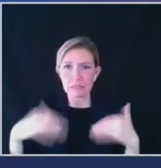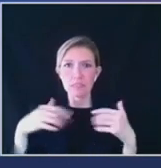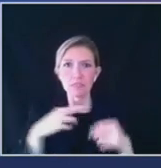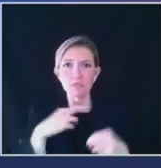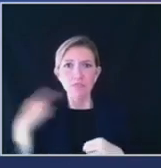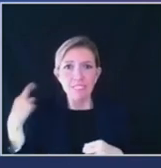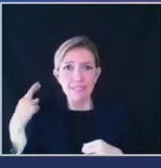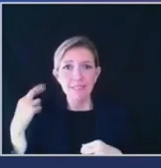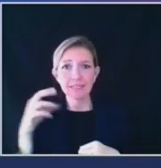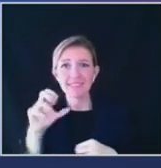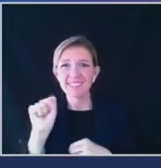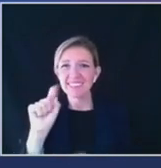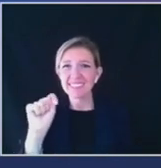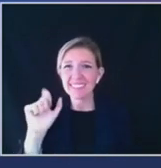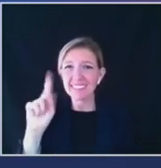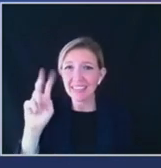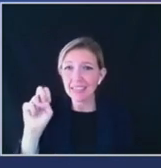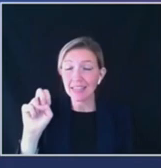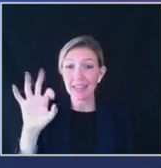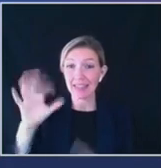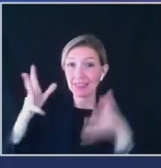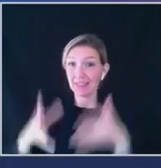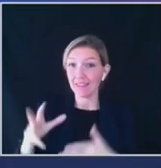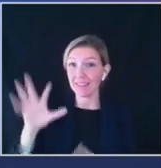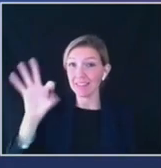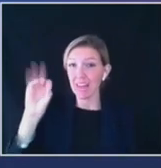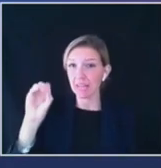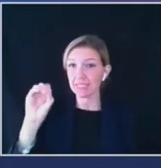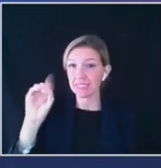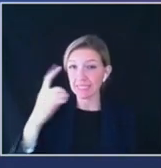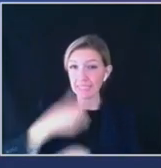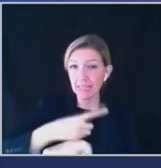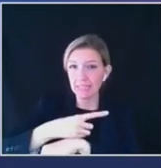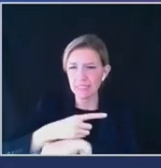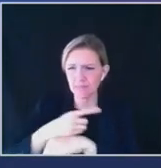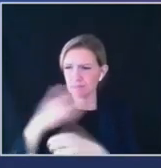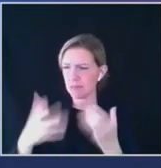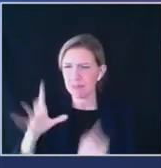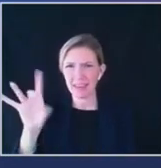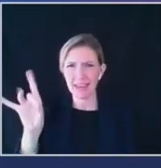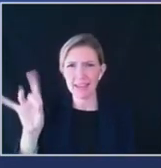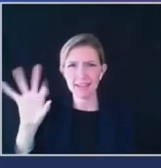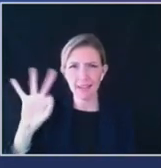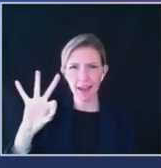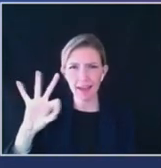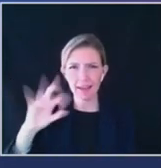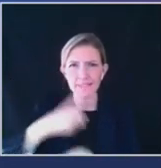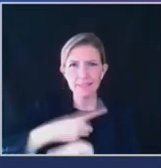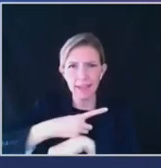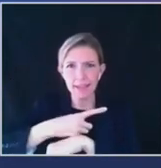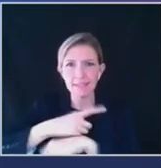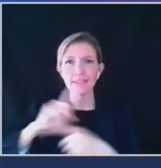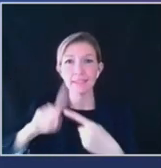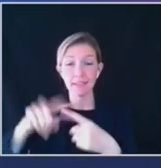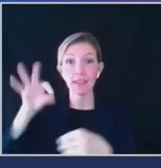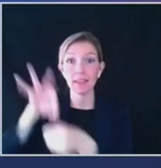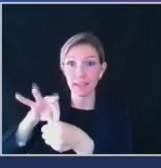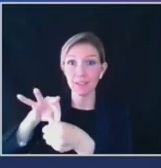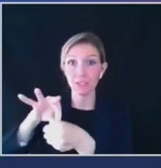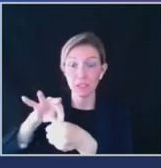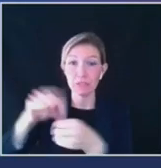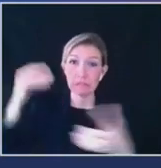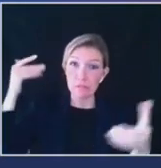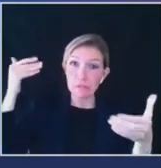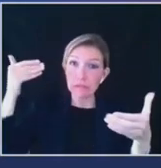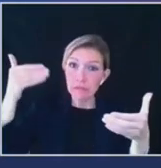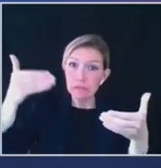have 90 days, less than 90, think maybe it's 89, 88 days left in the election. And, you